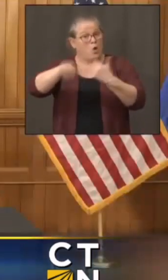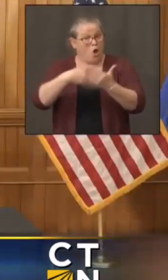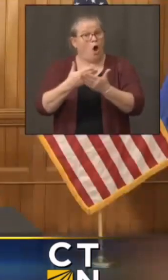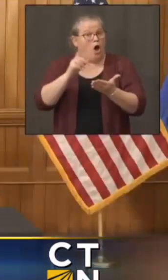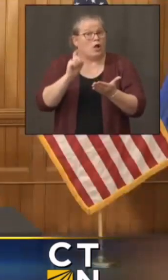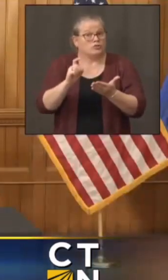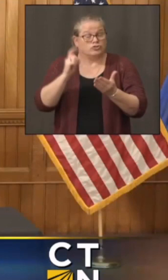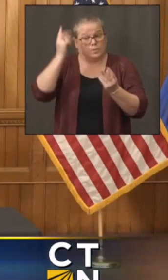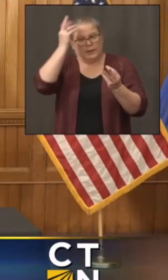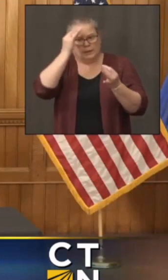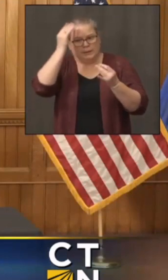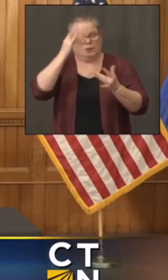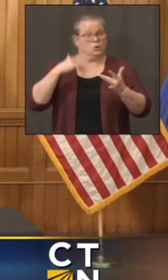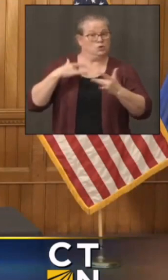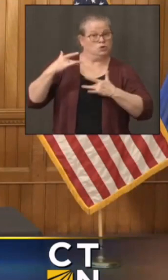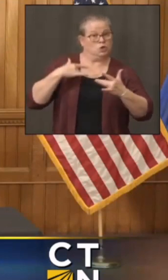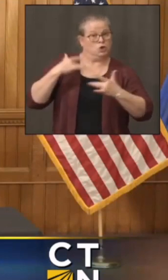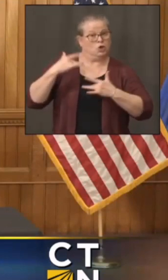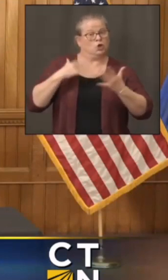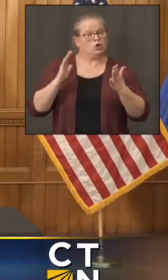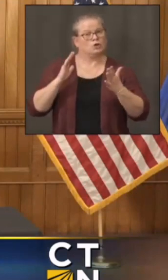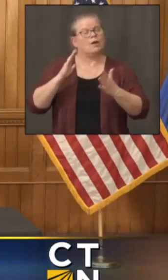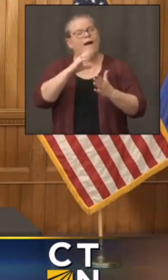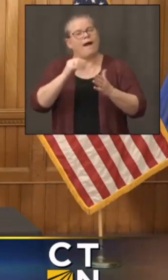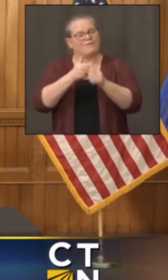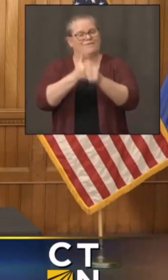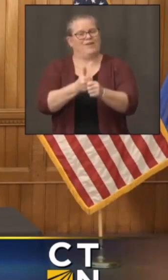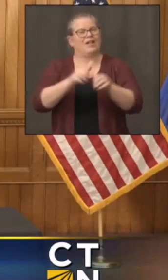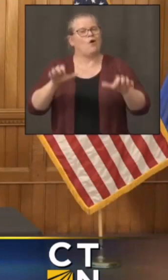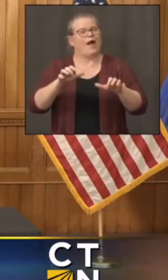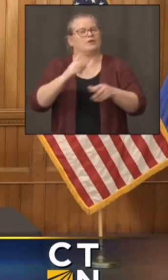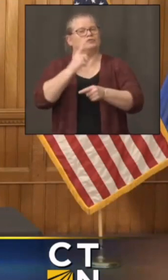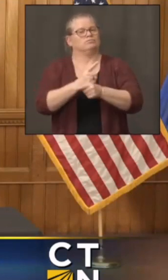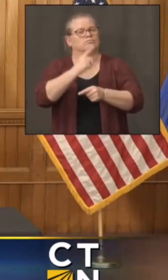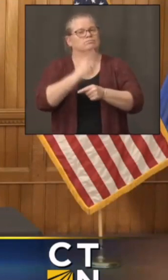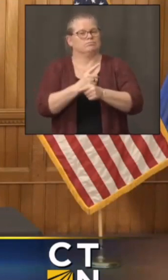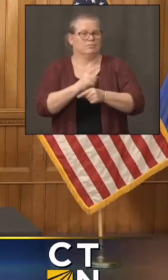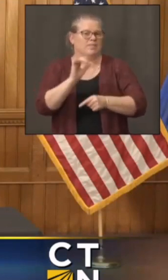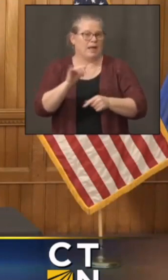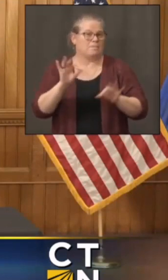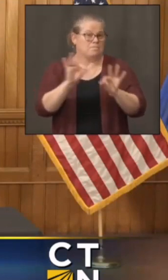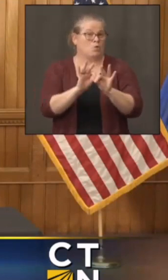All right. Thank you all. I appreciate it. C.T. News Junkie.